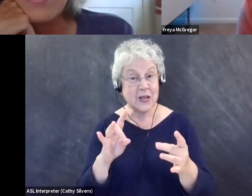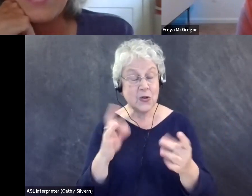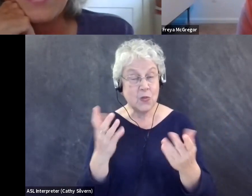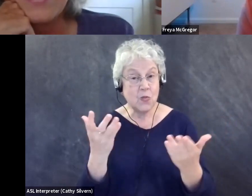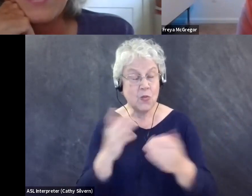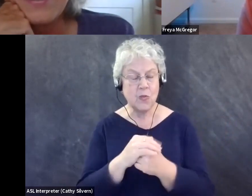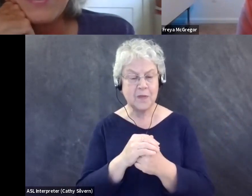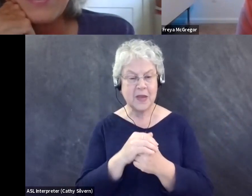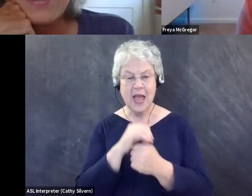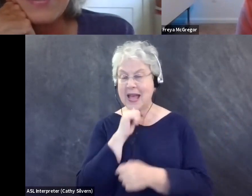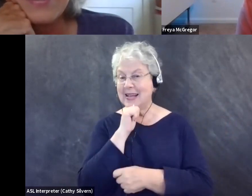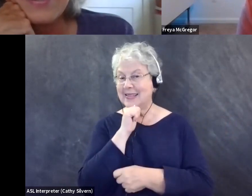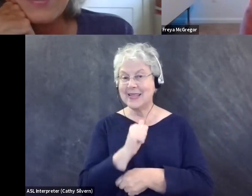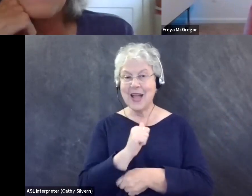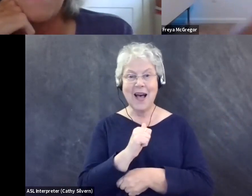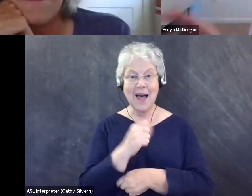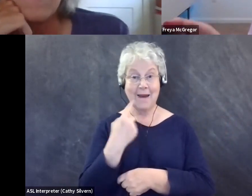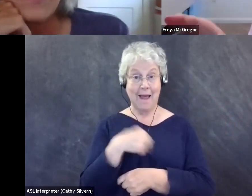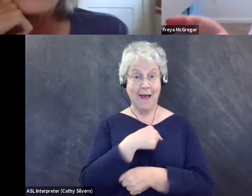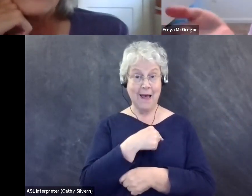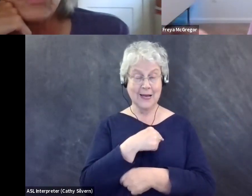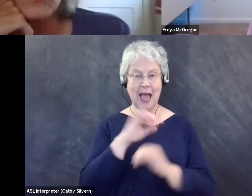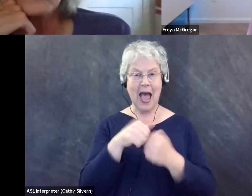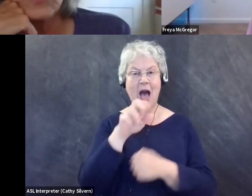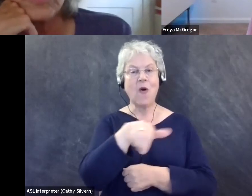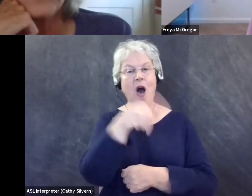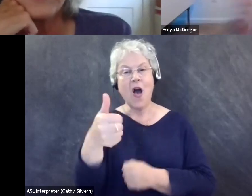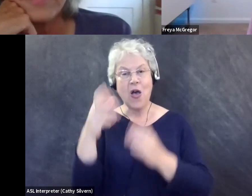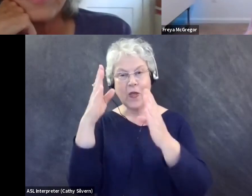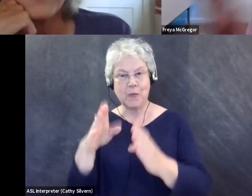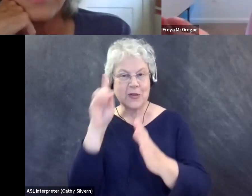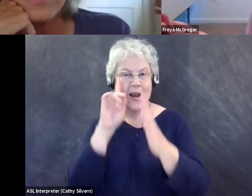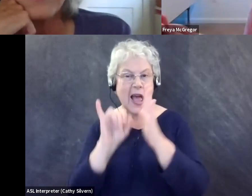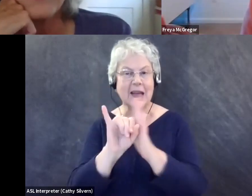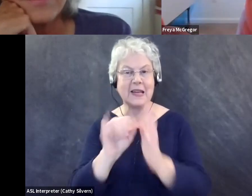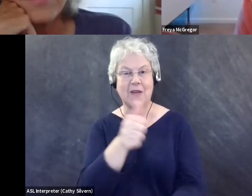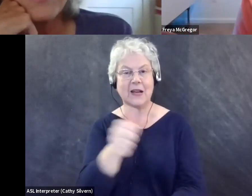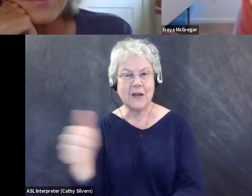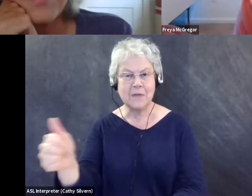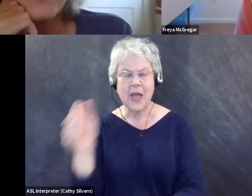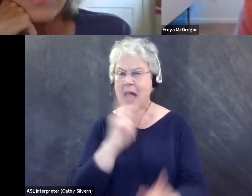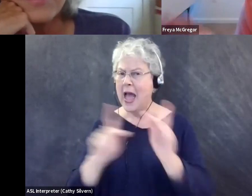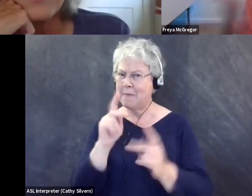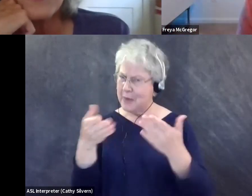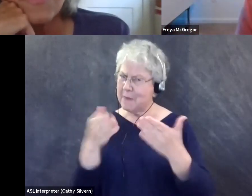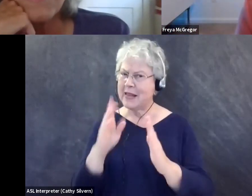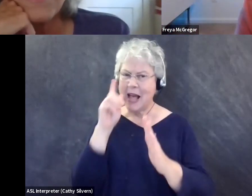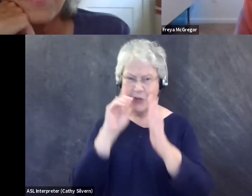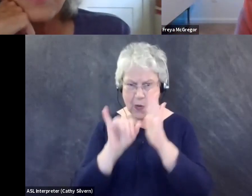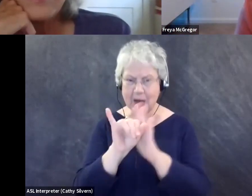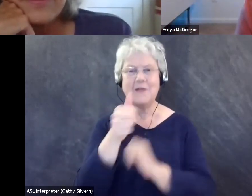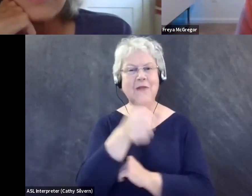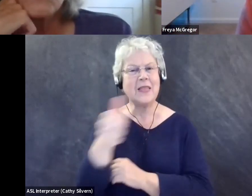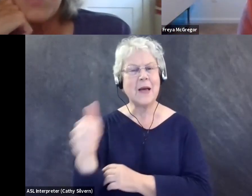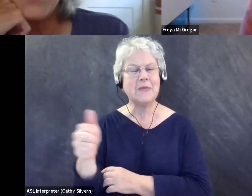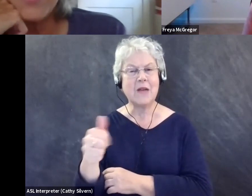it's not up to us, how someone else identifies and, and people are allowed to identify as they would like, and we can't say